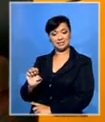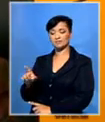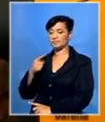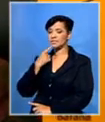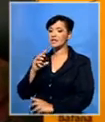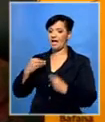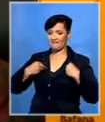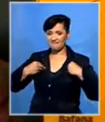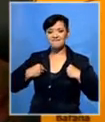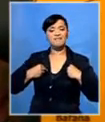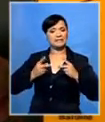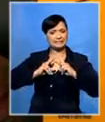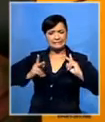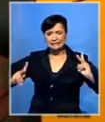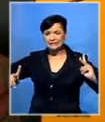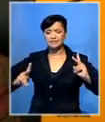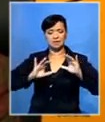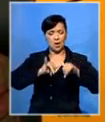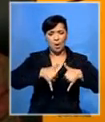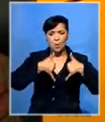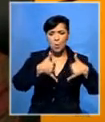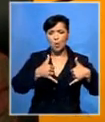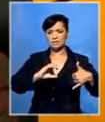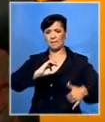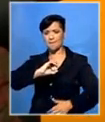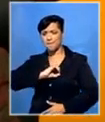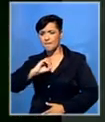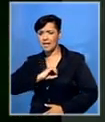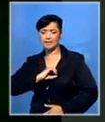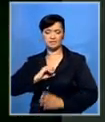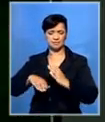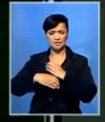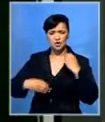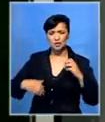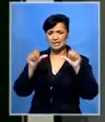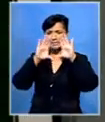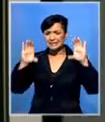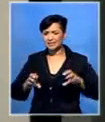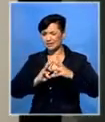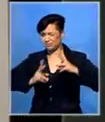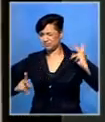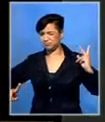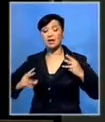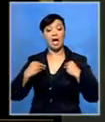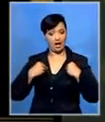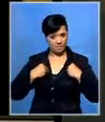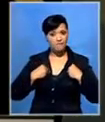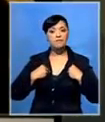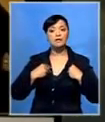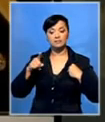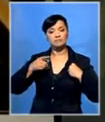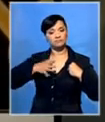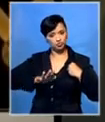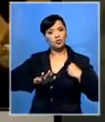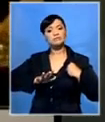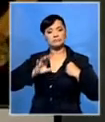memorabilia, the accolades that Dr. Makone has actually won, and that she would like them to